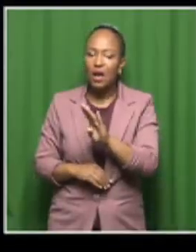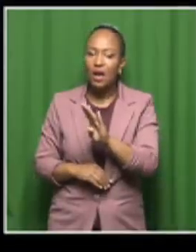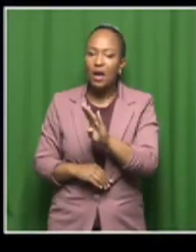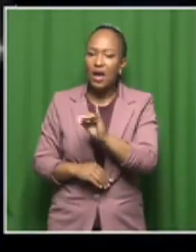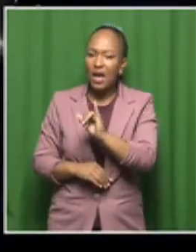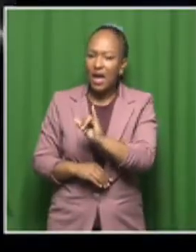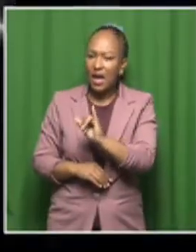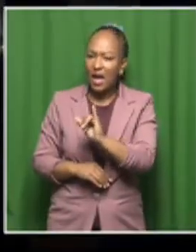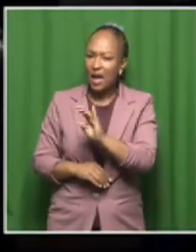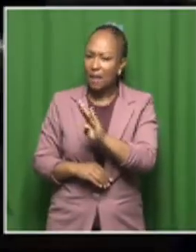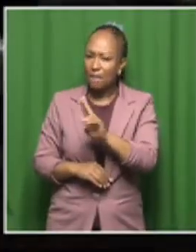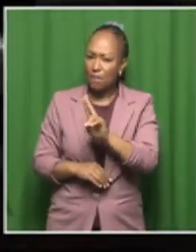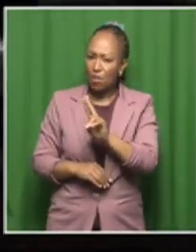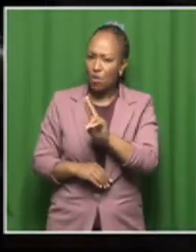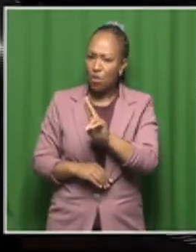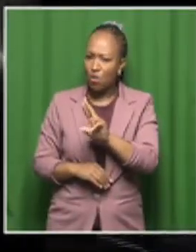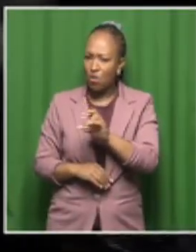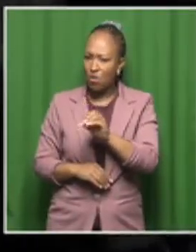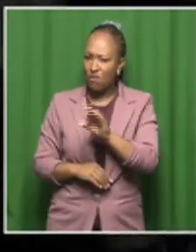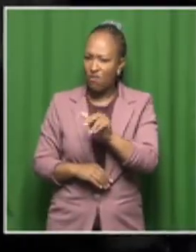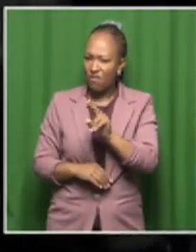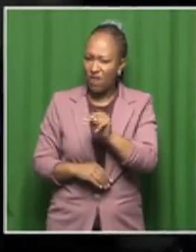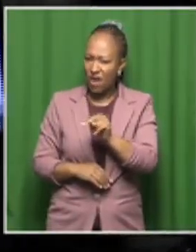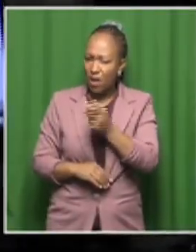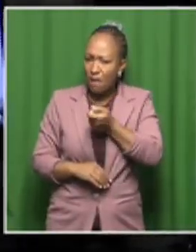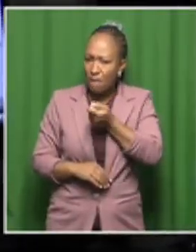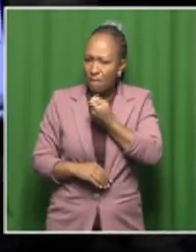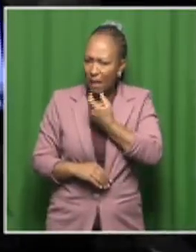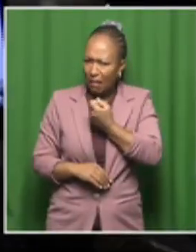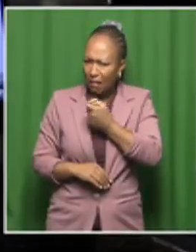what we take when we're not well sometimes?